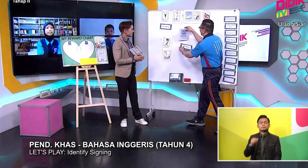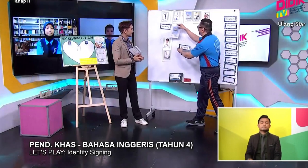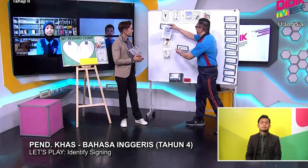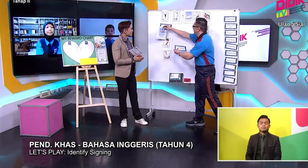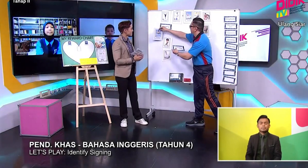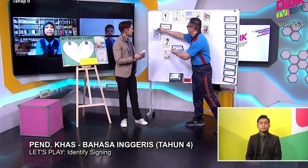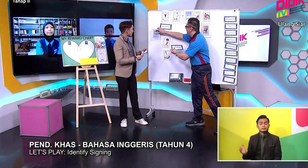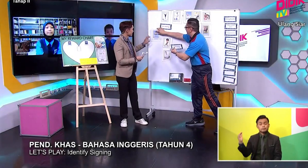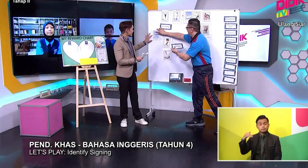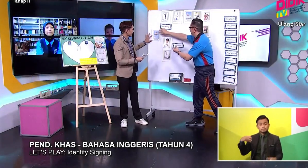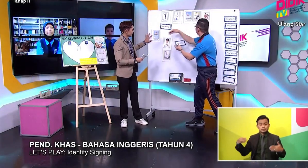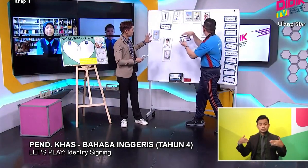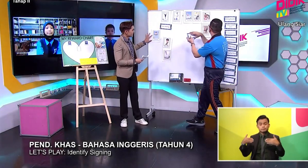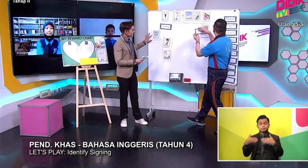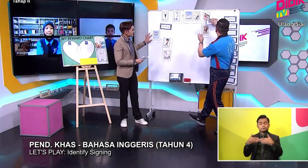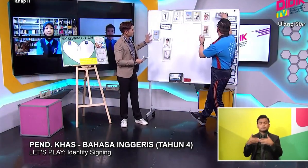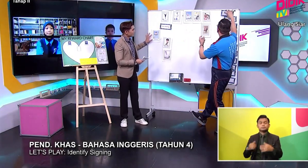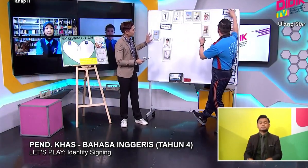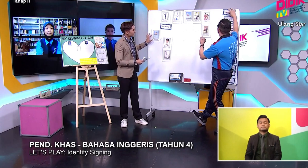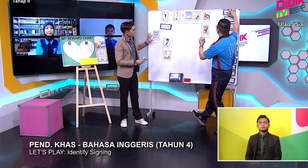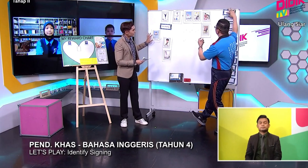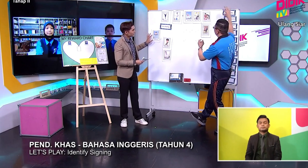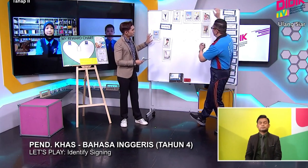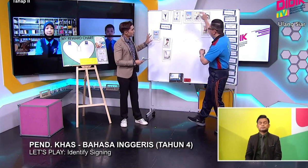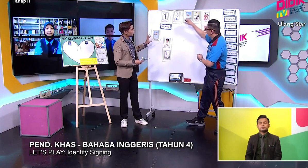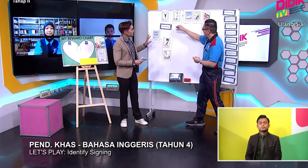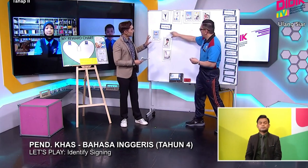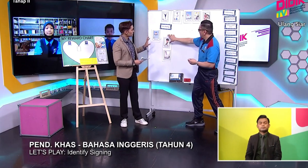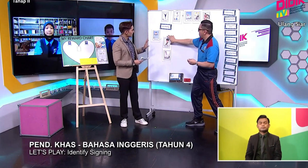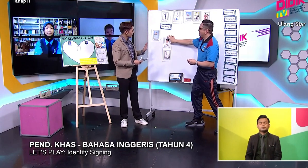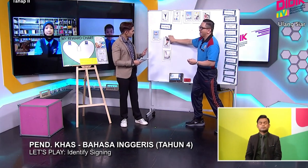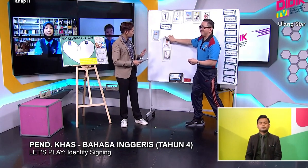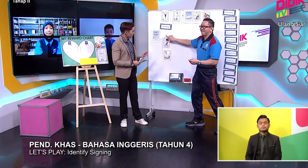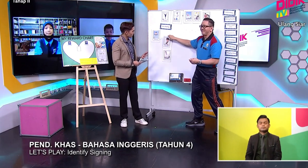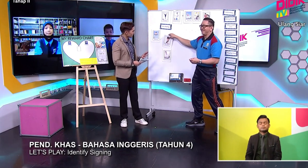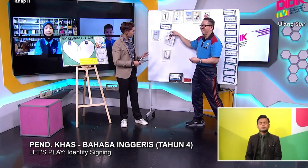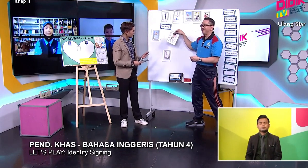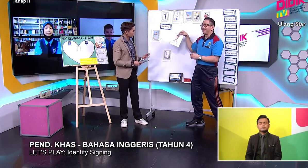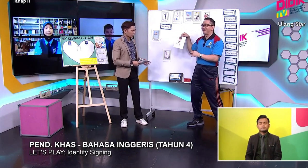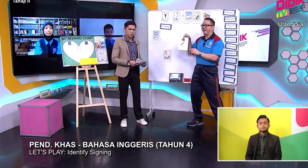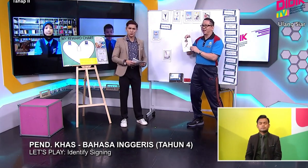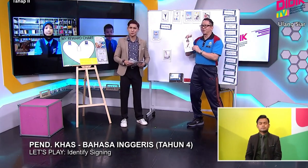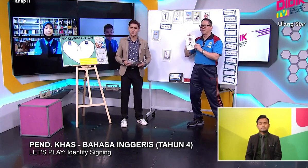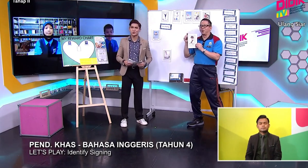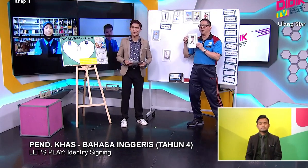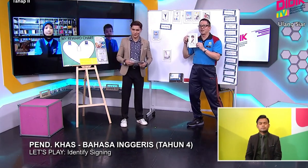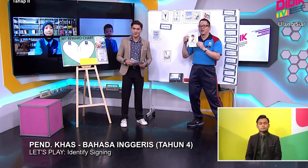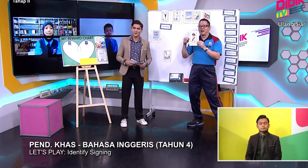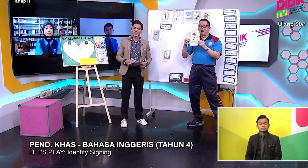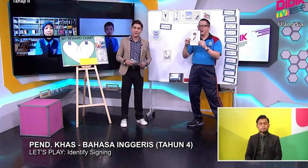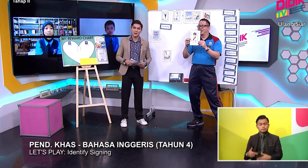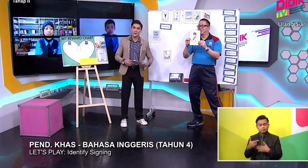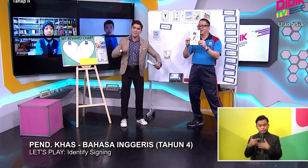Let's continue. Well done. Well done. What would be our next sport? Yeah. I suppose